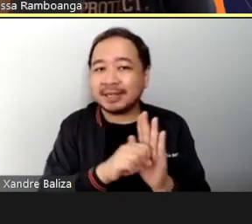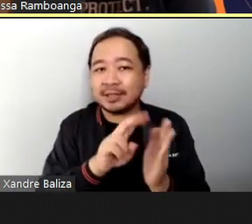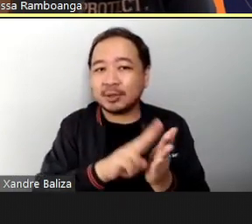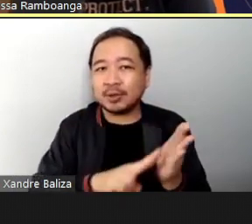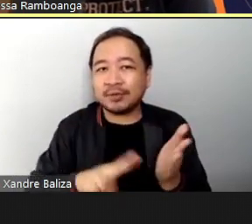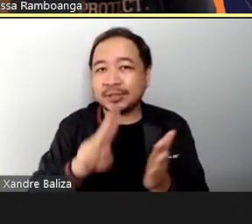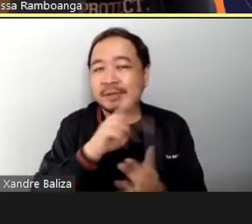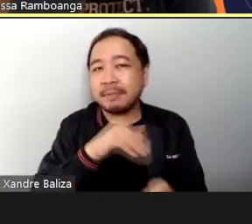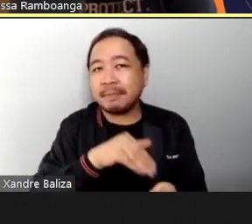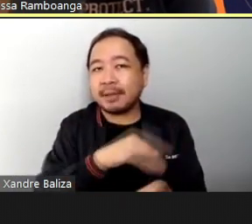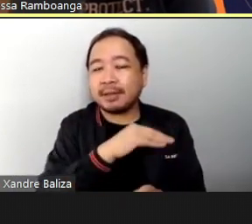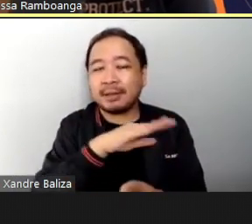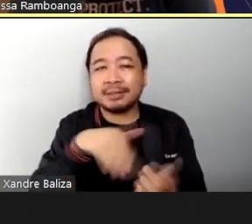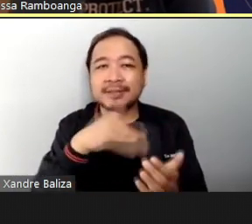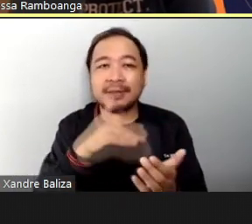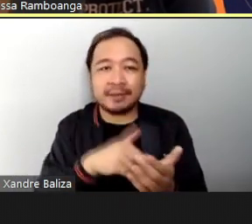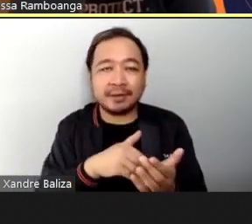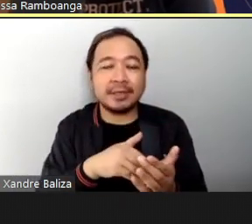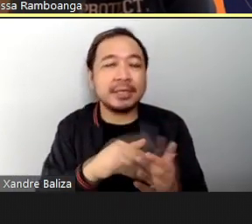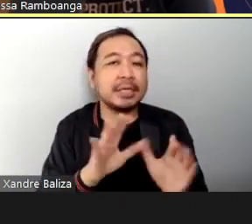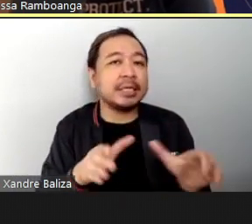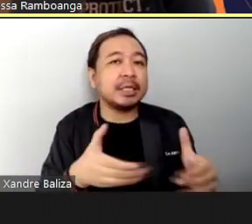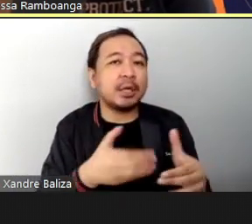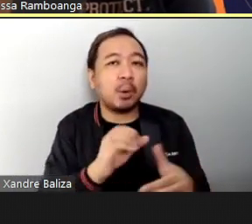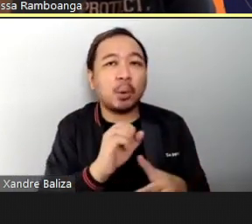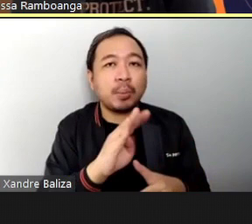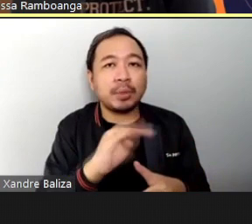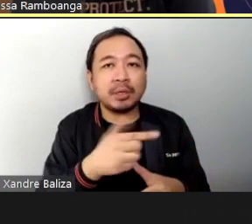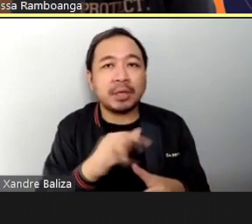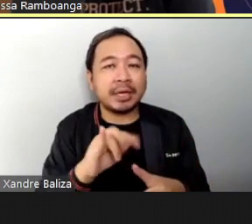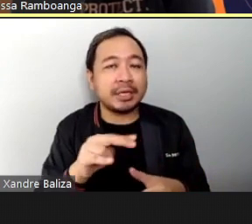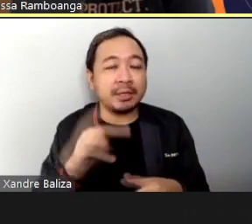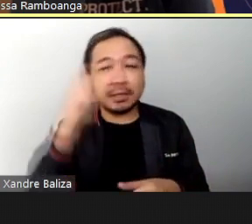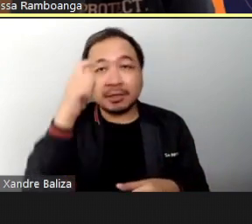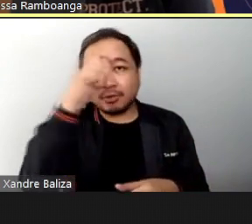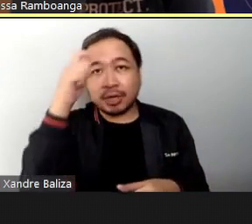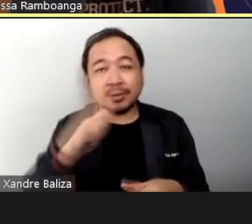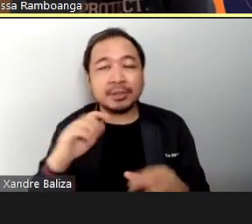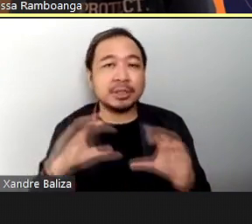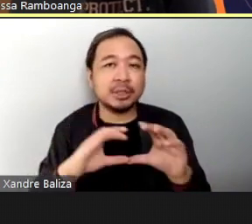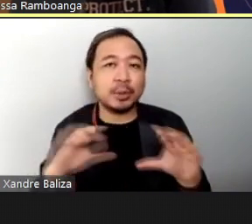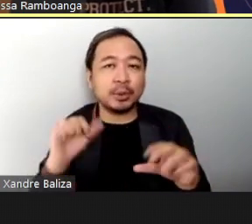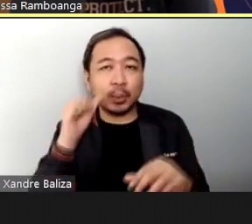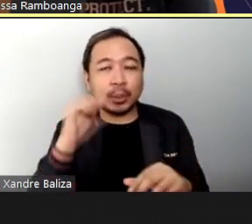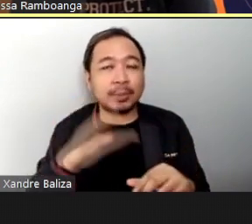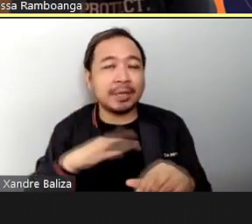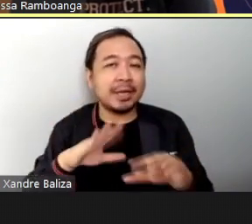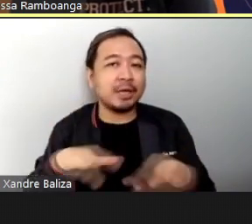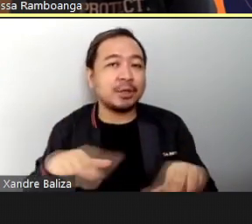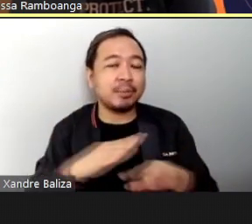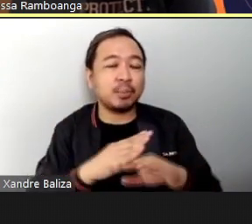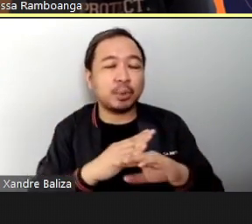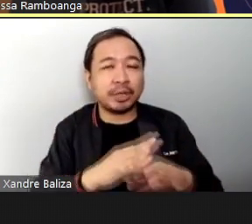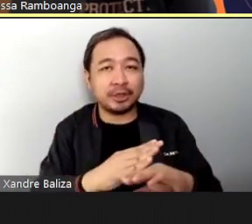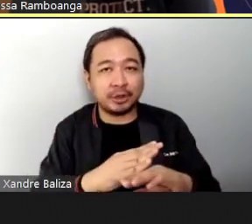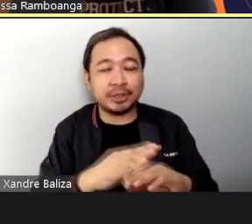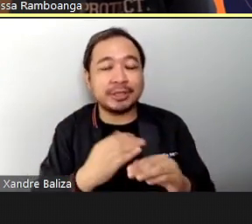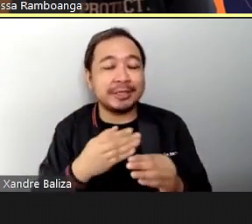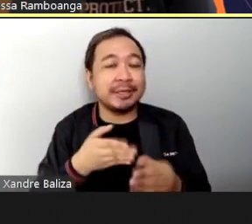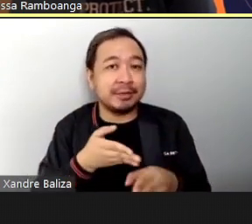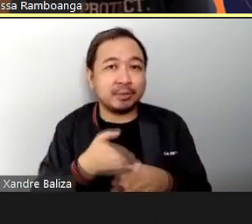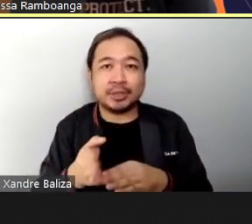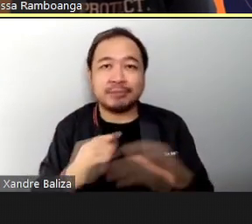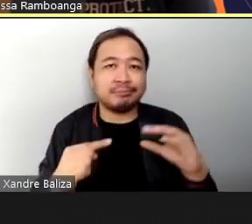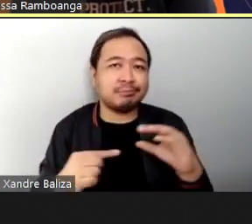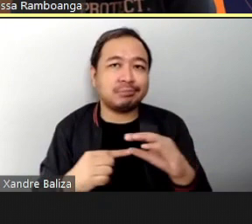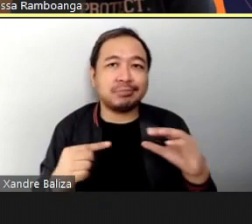She's a graduate of the certificate of women and children protection specialty of CPN A top-notcher